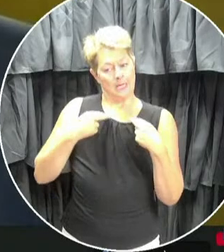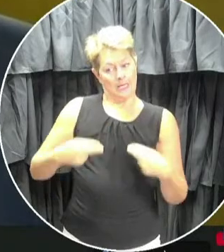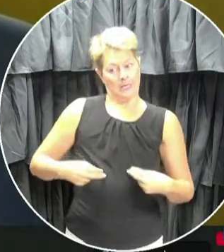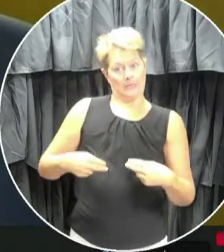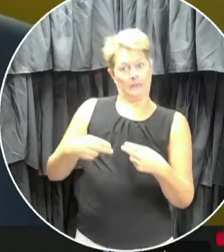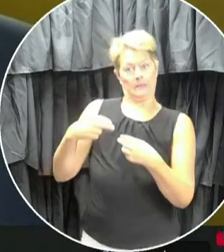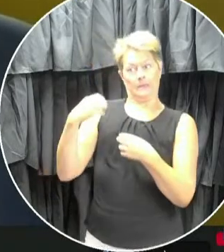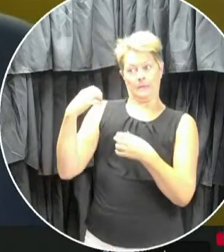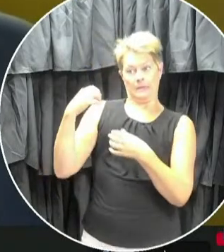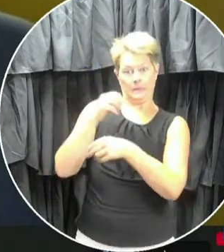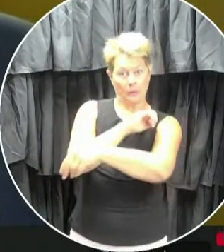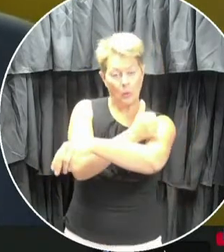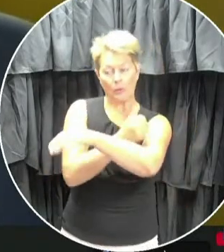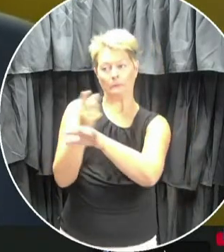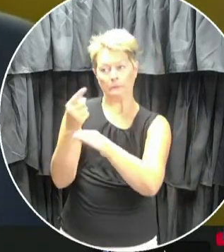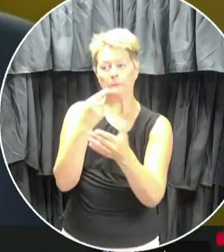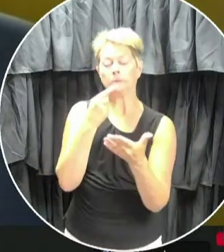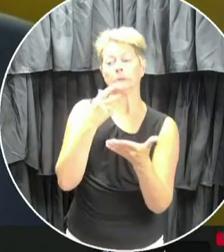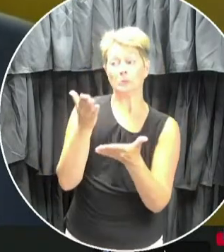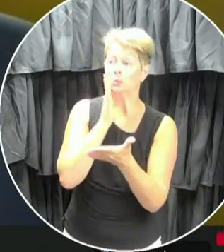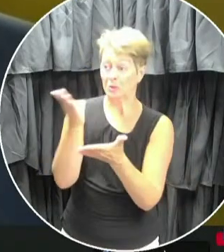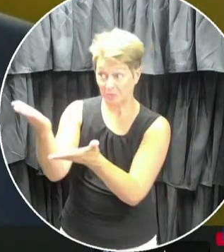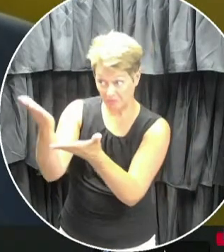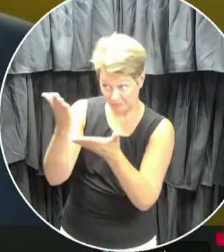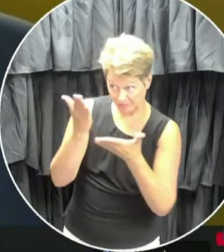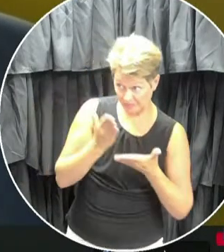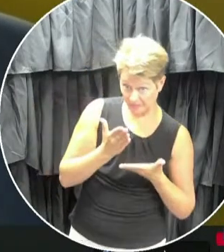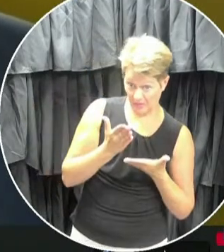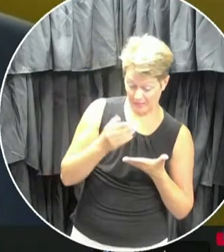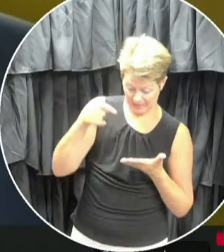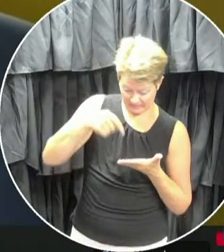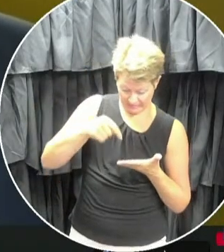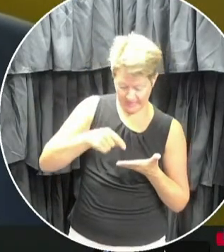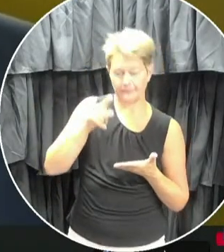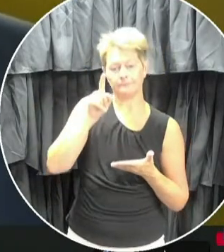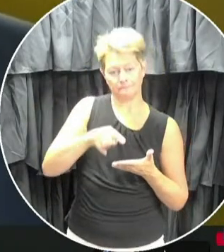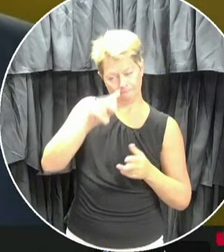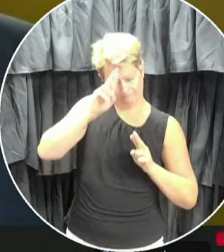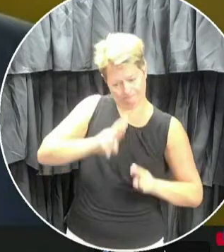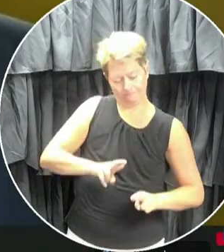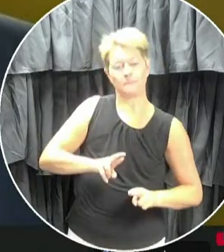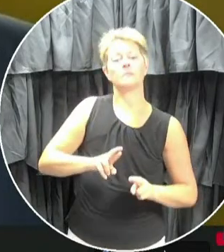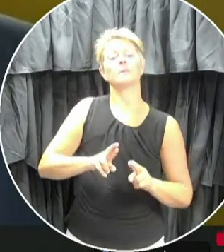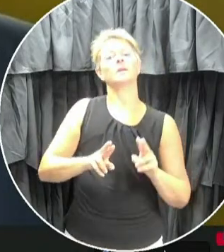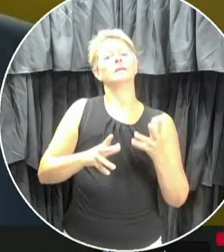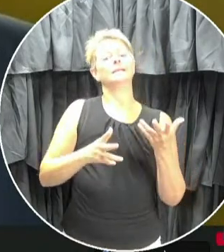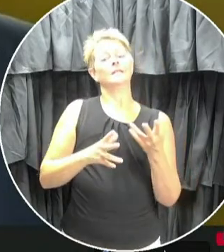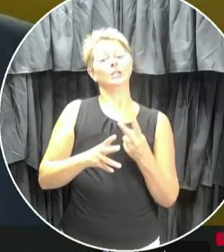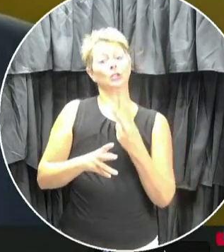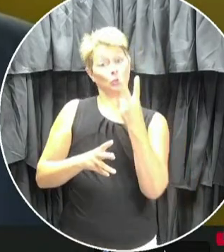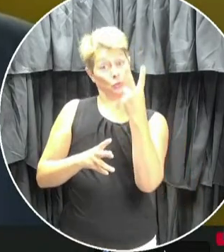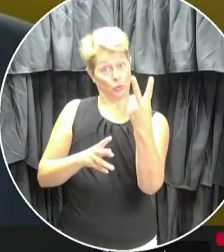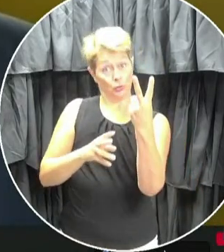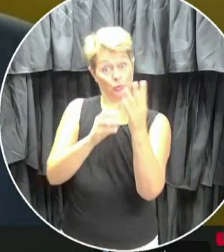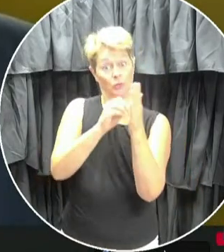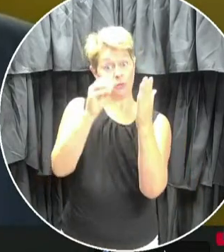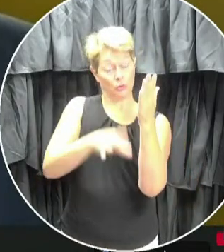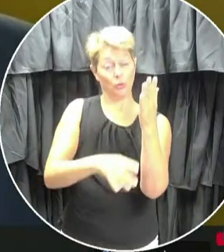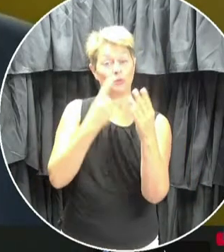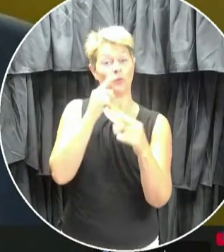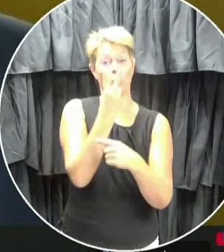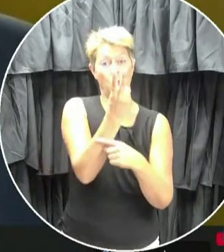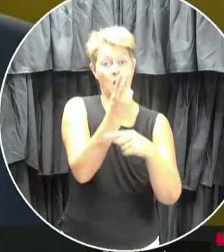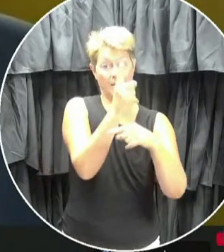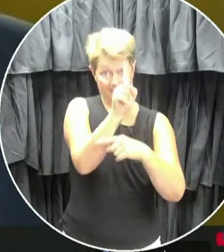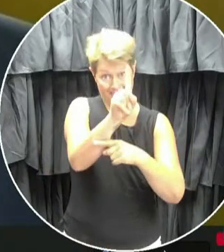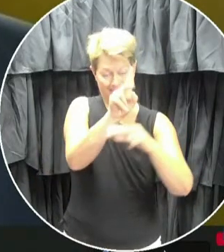we have to operationalize it. The medical advice provided to us is that there should be no more than two students to a seat